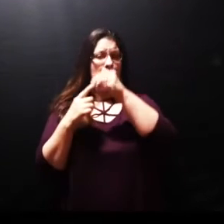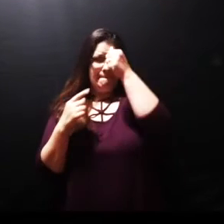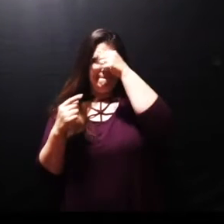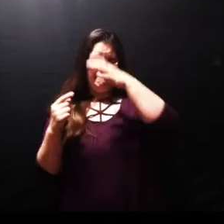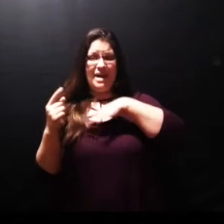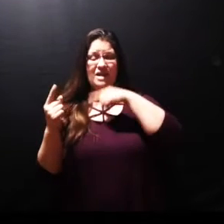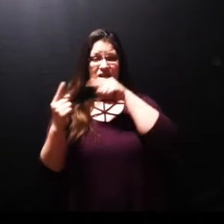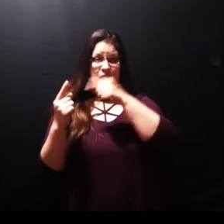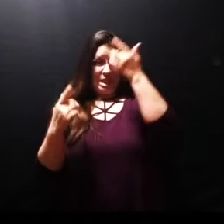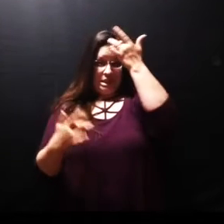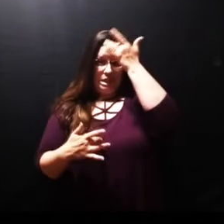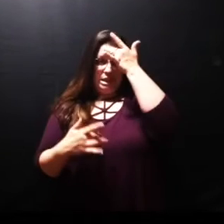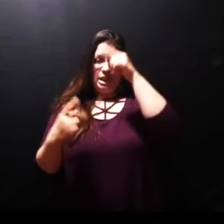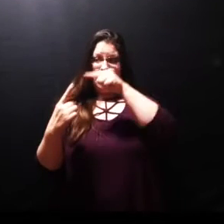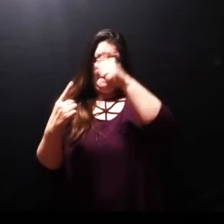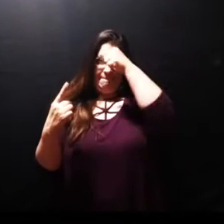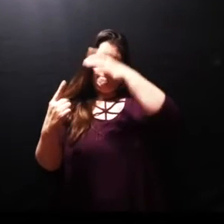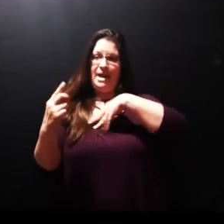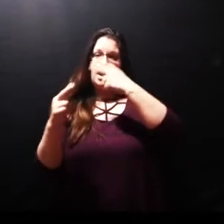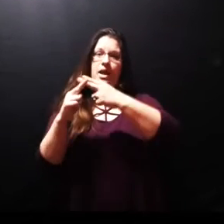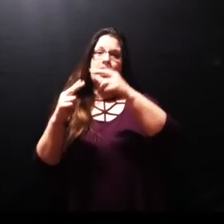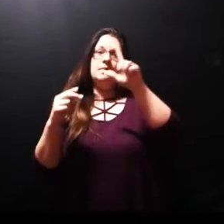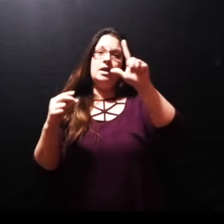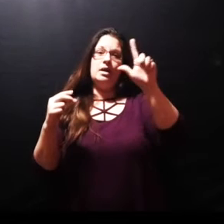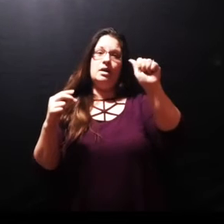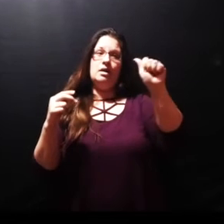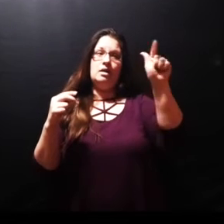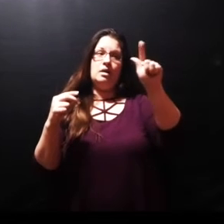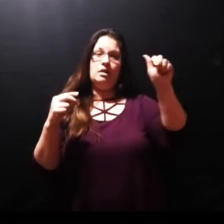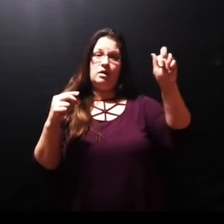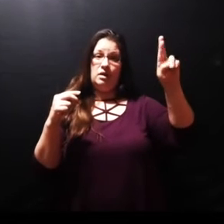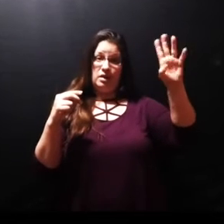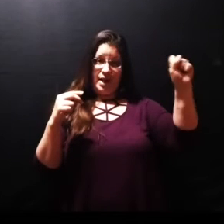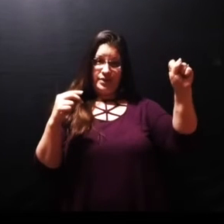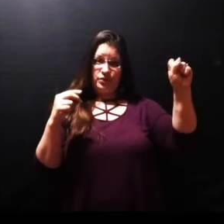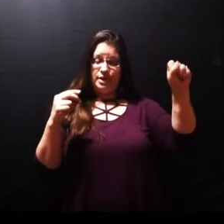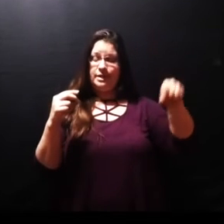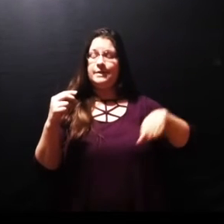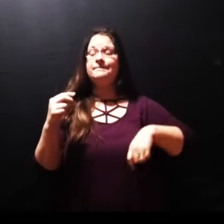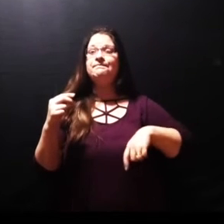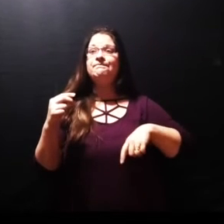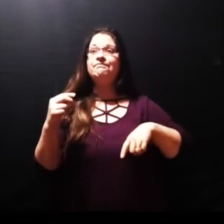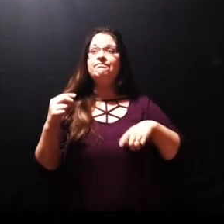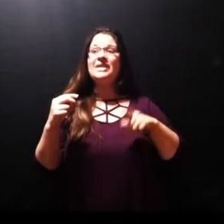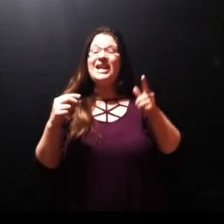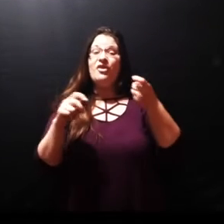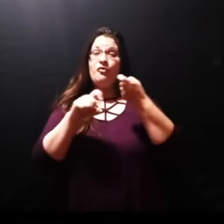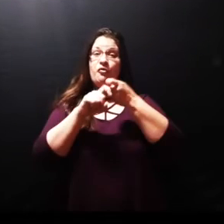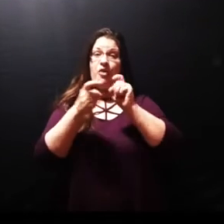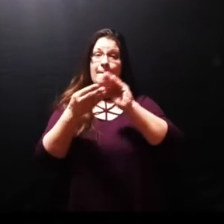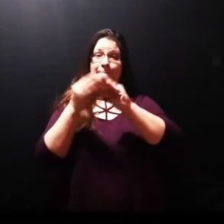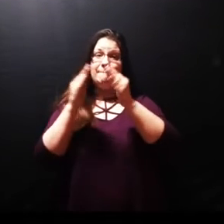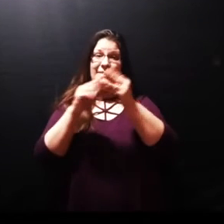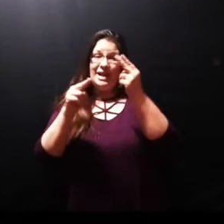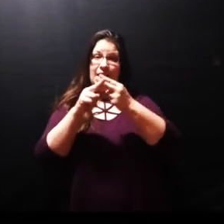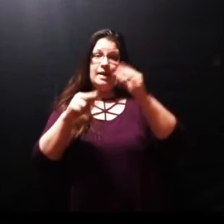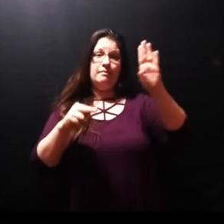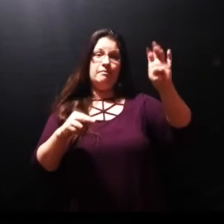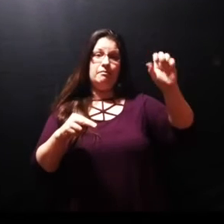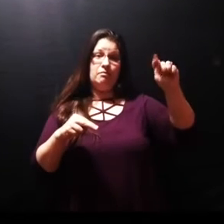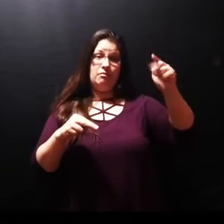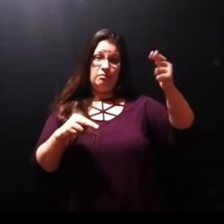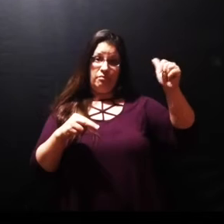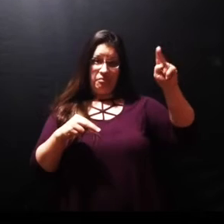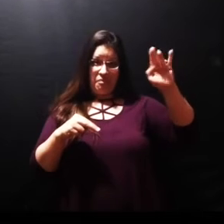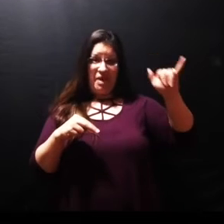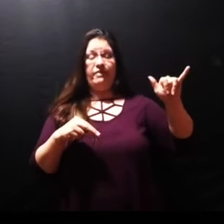named Lazarus of Bethany the town of Mary and her sister Martha Martha it was that Martha it which